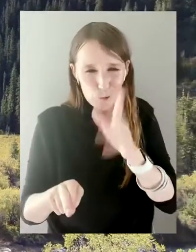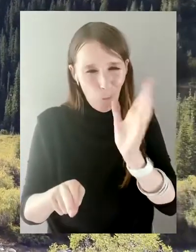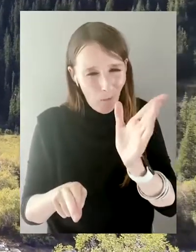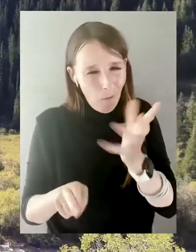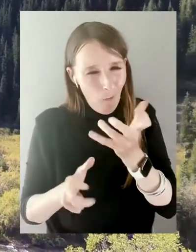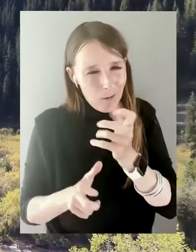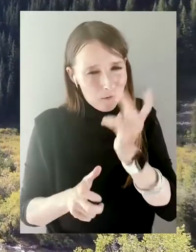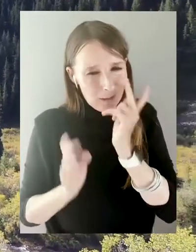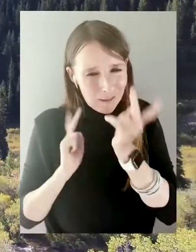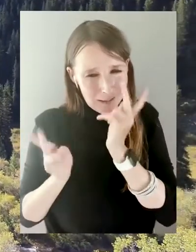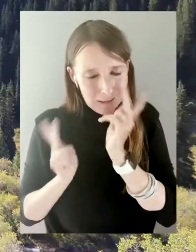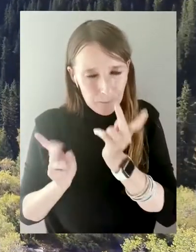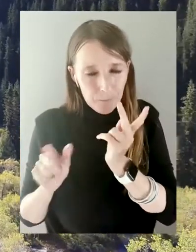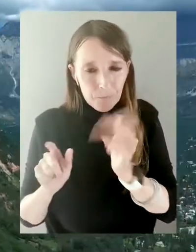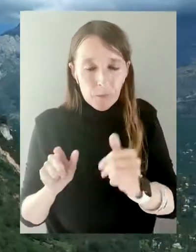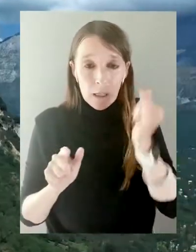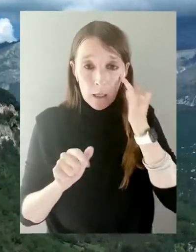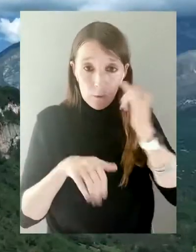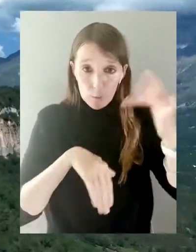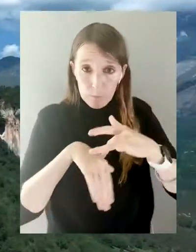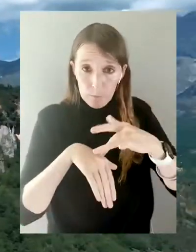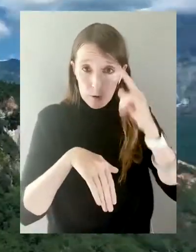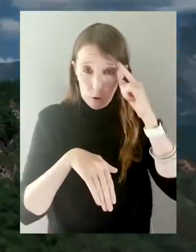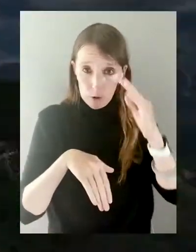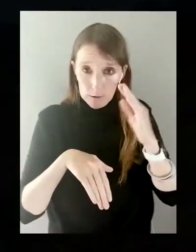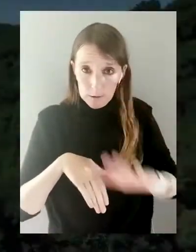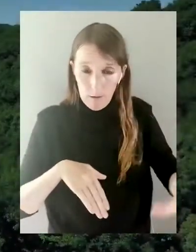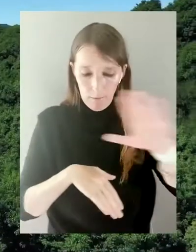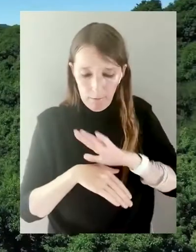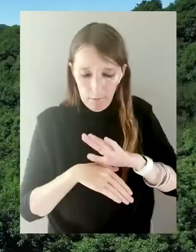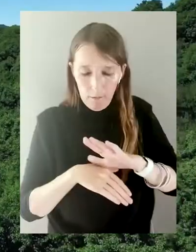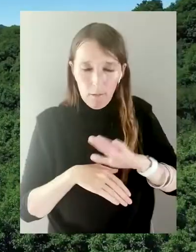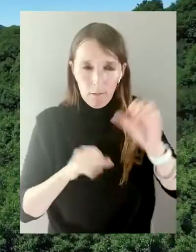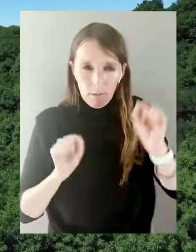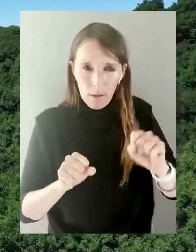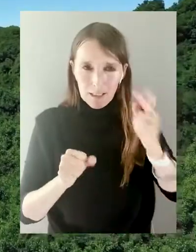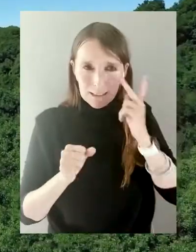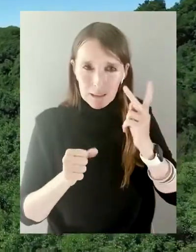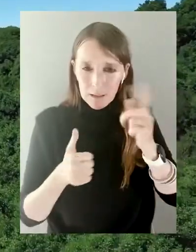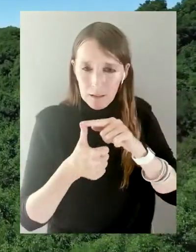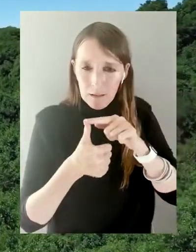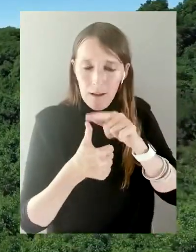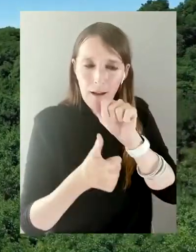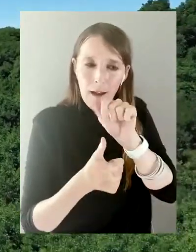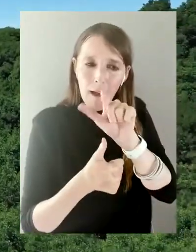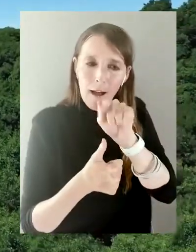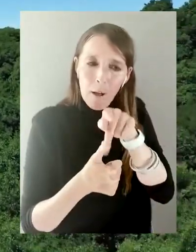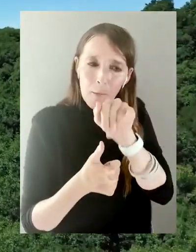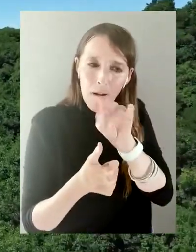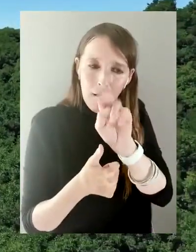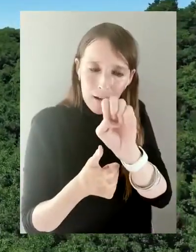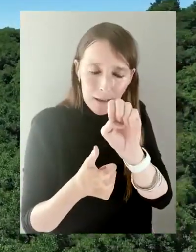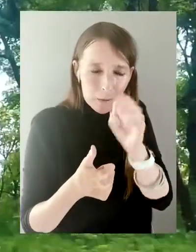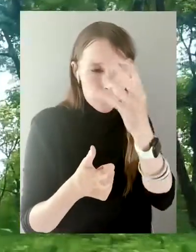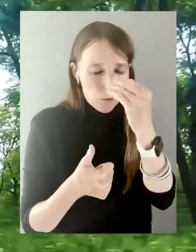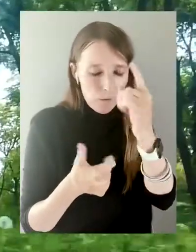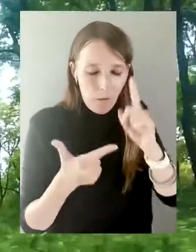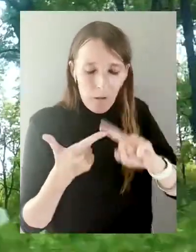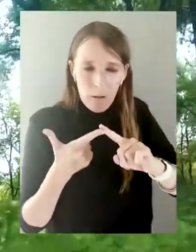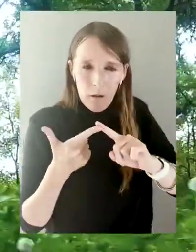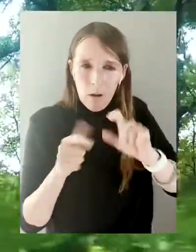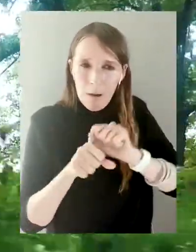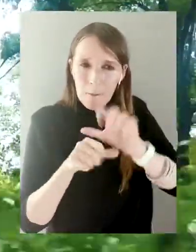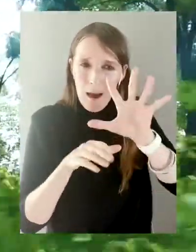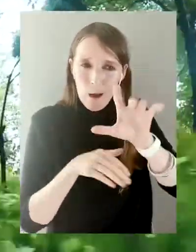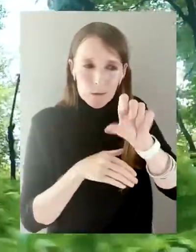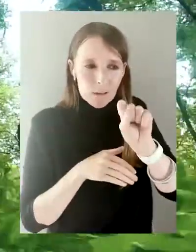fascinating rivers. During your tour in Kyrgyzstan, you will have a great opportunity to see beautiful alpine and